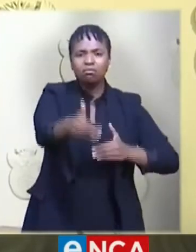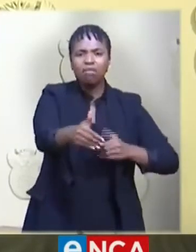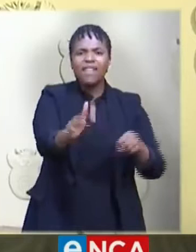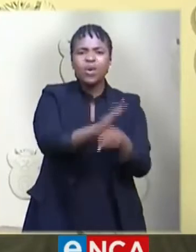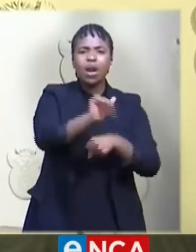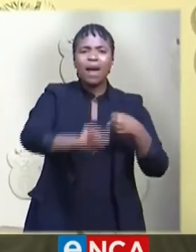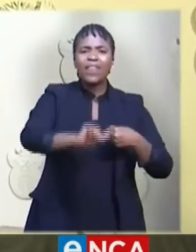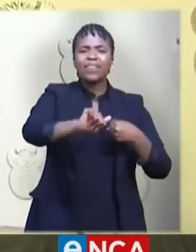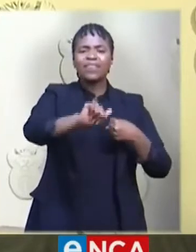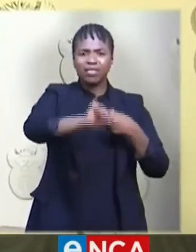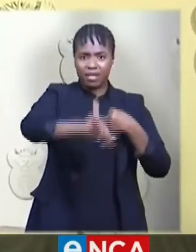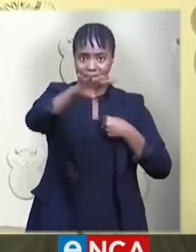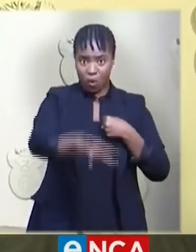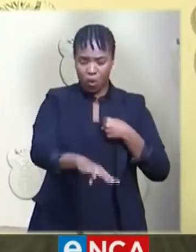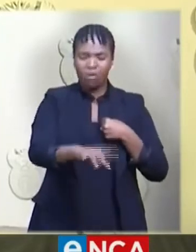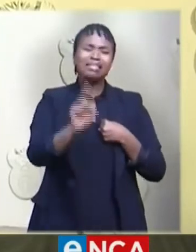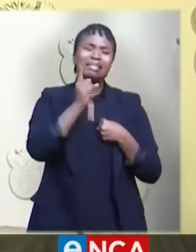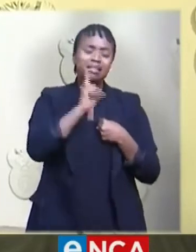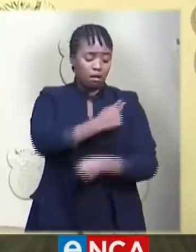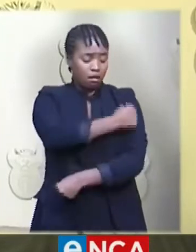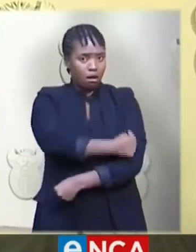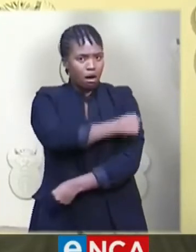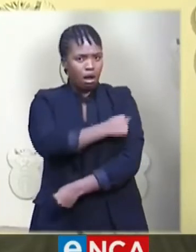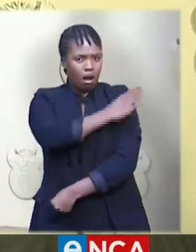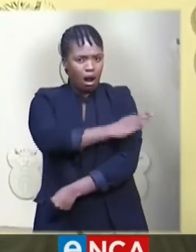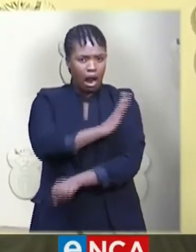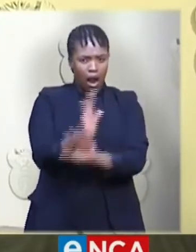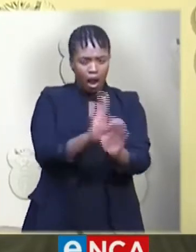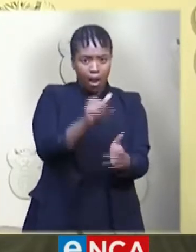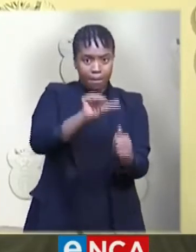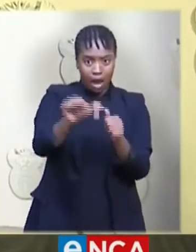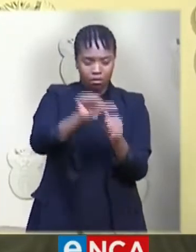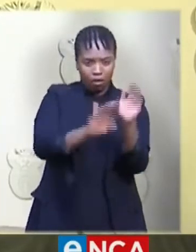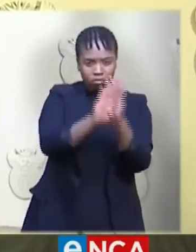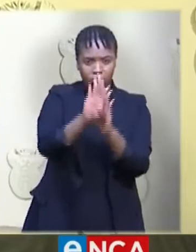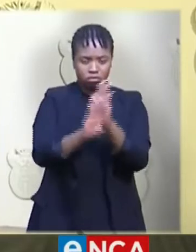We did not take this decision to extend the lockdown lightly.